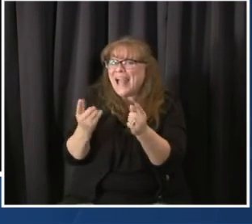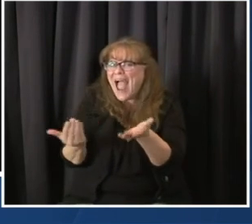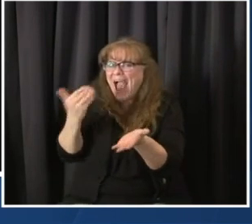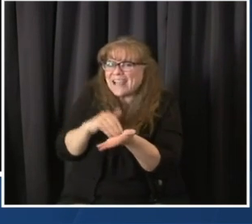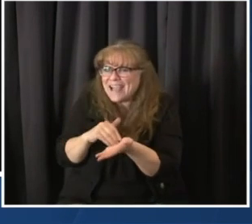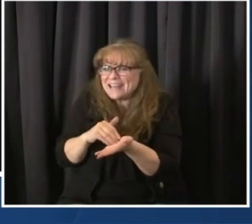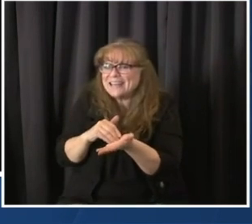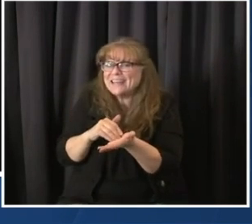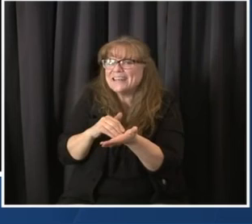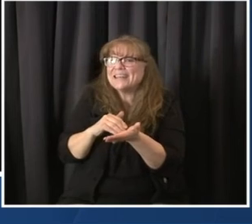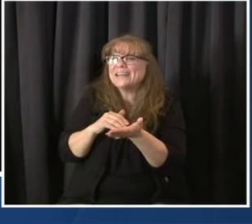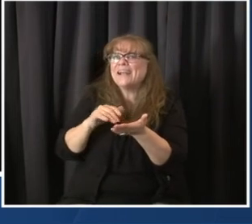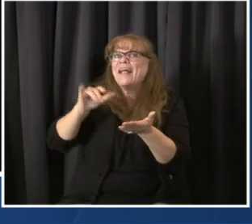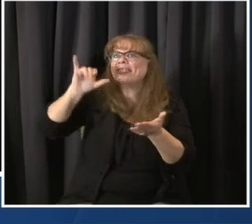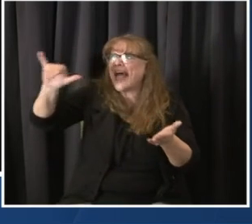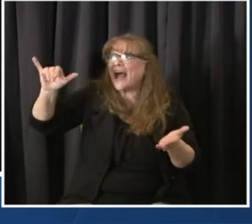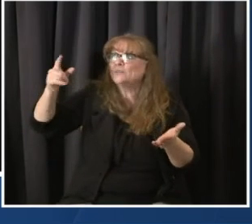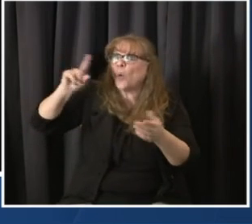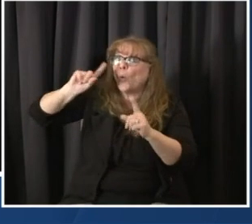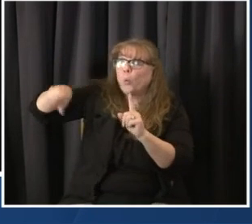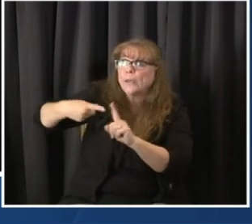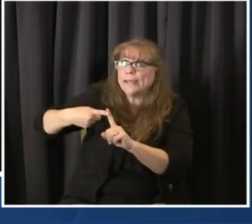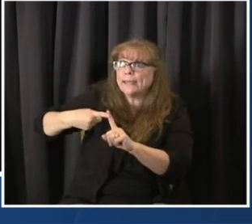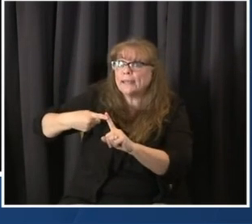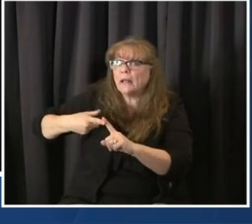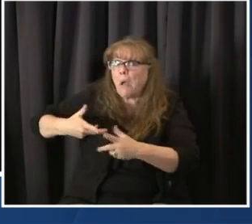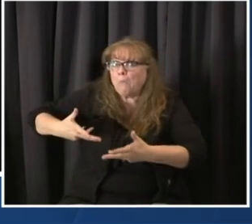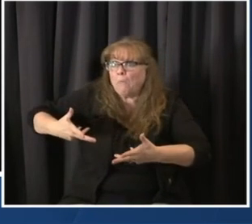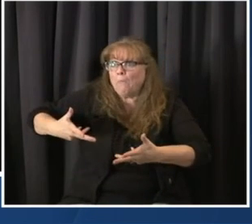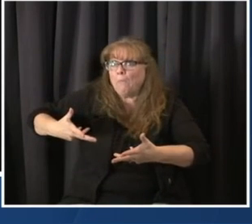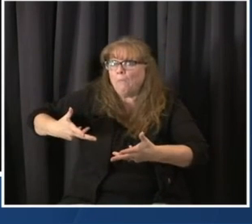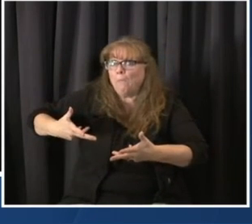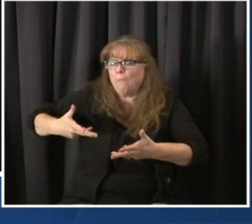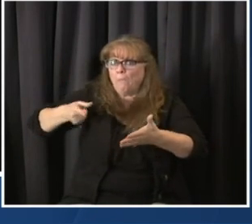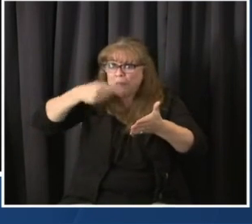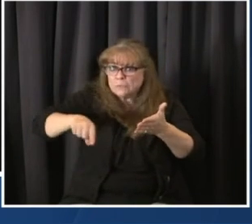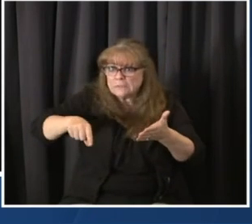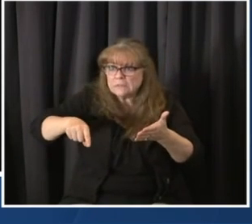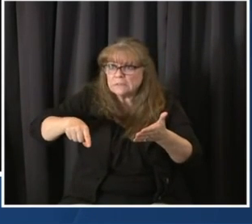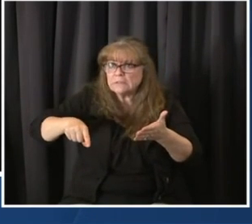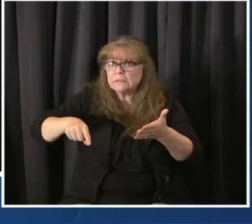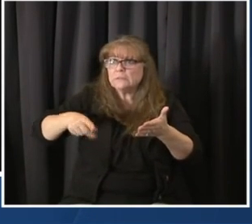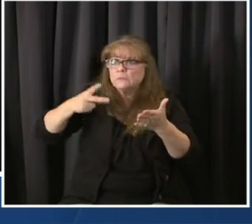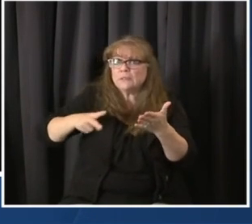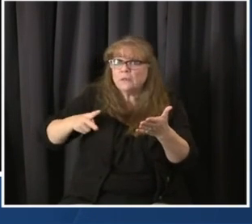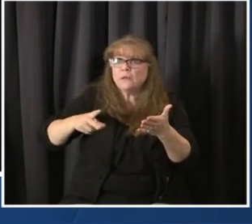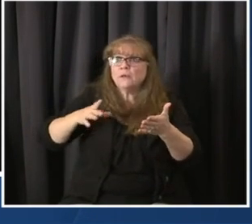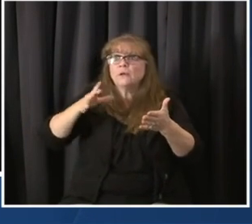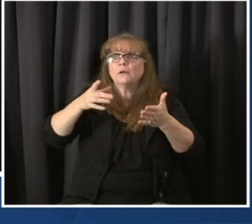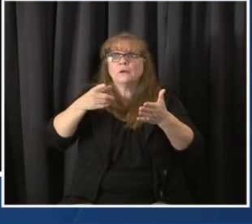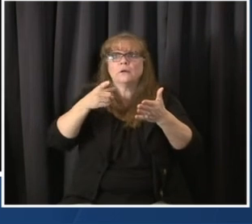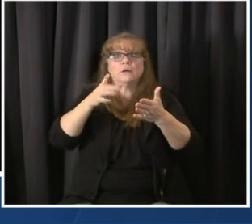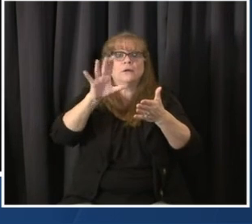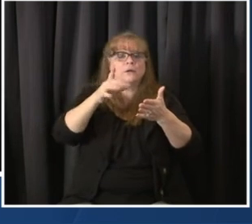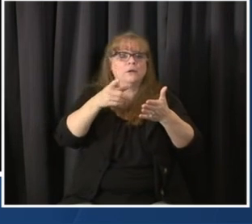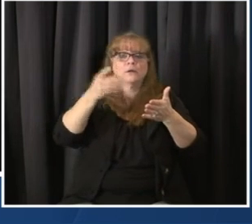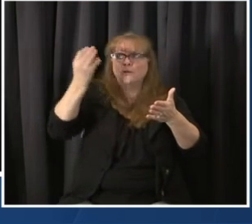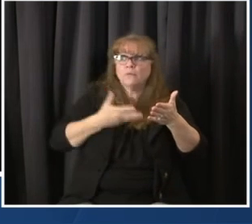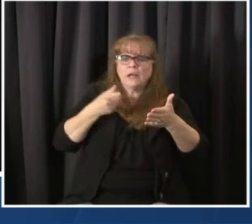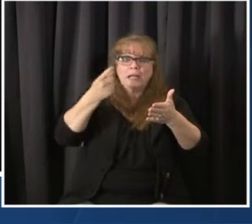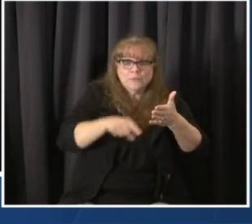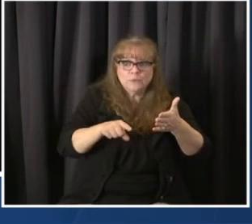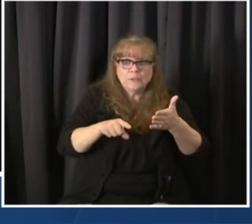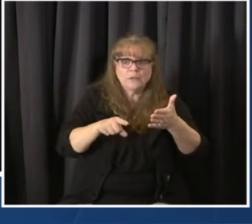that there could be disruptions in supply and the federal government might say you're getting 52,000 this week or 58,000 this week.